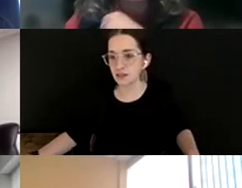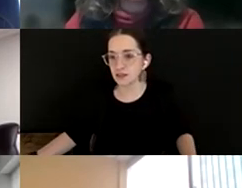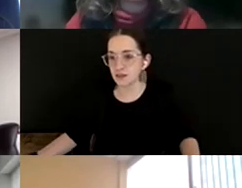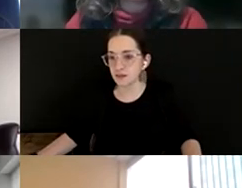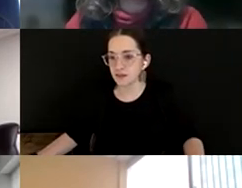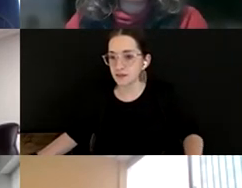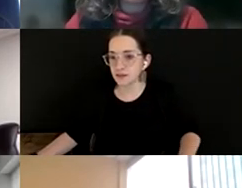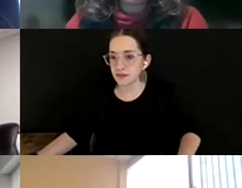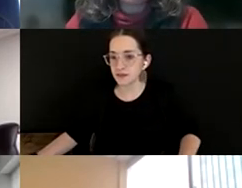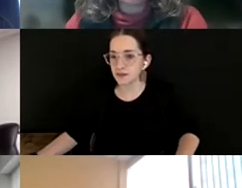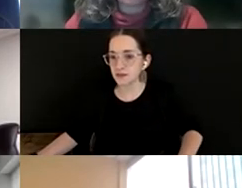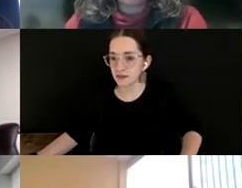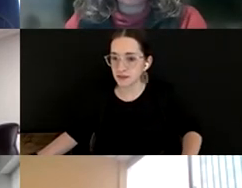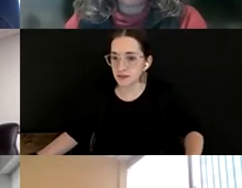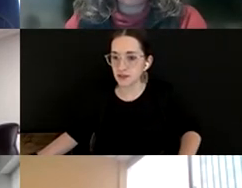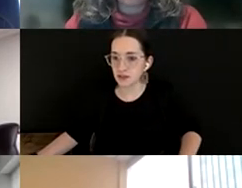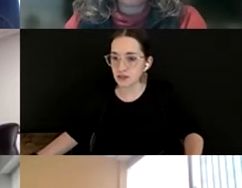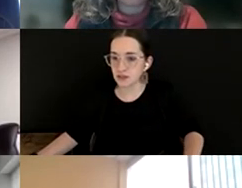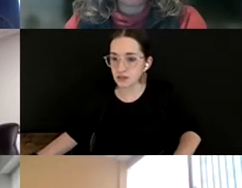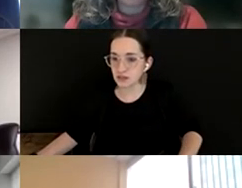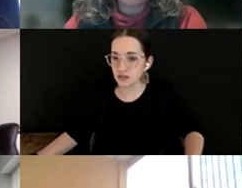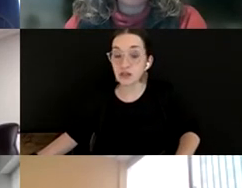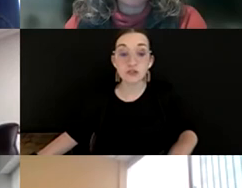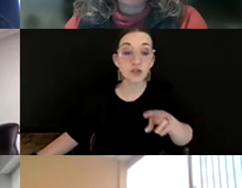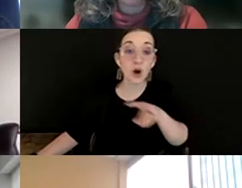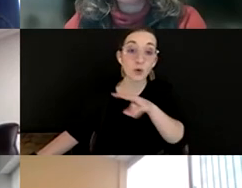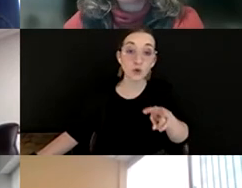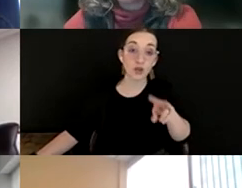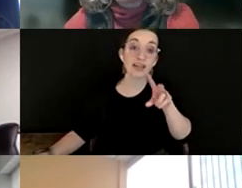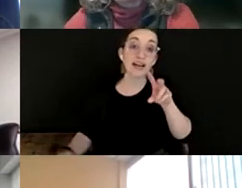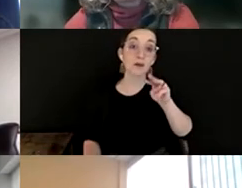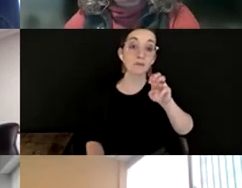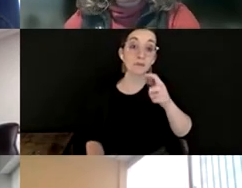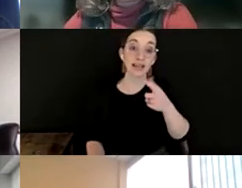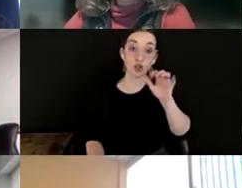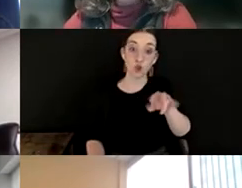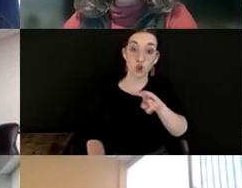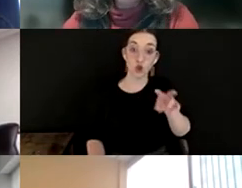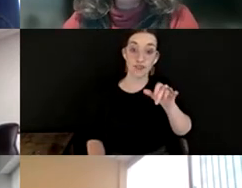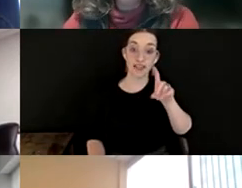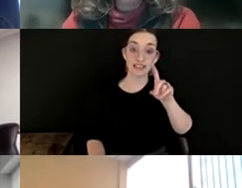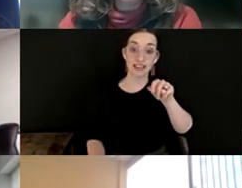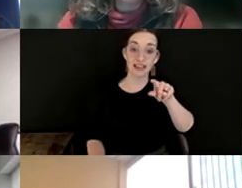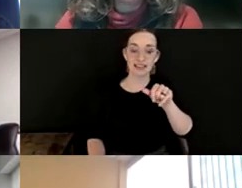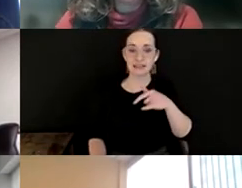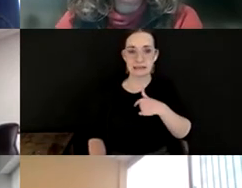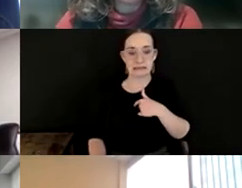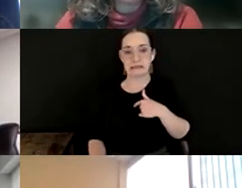So, so looking at that data, just as briefly as everyone did, and at the risk of being glib,